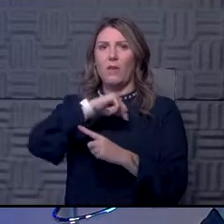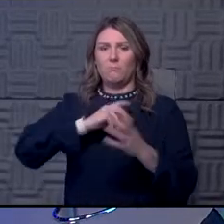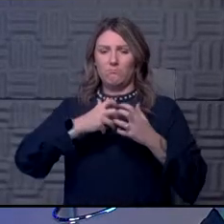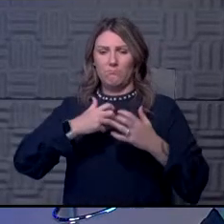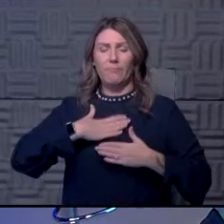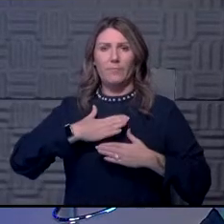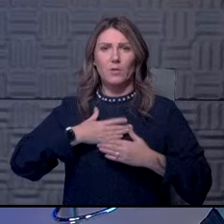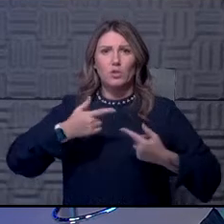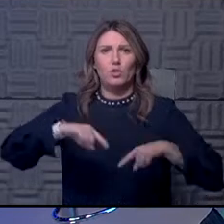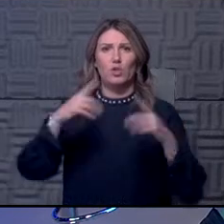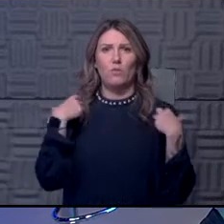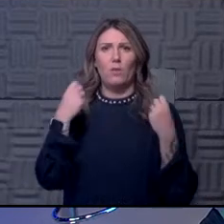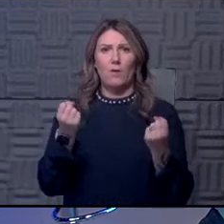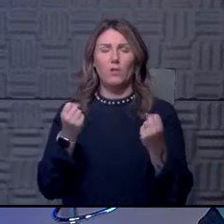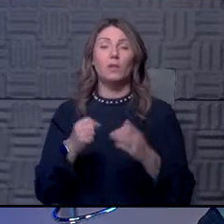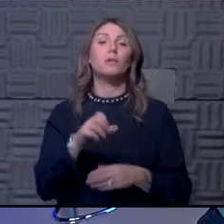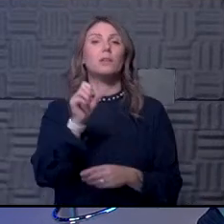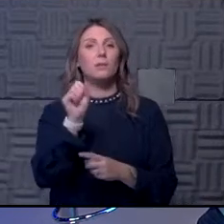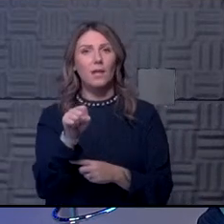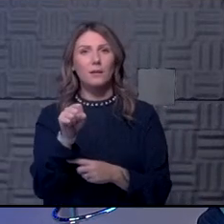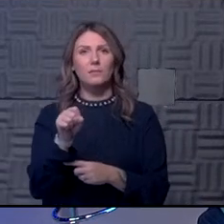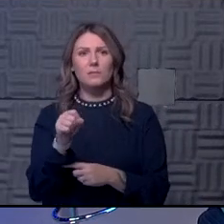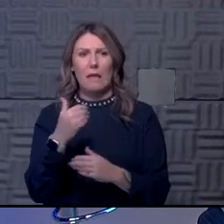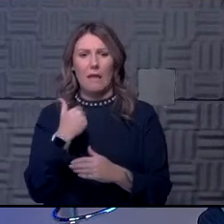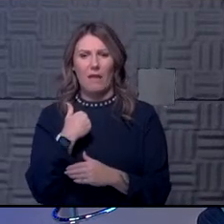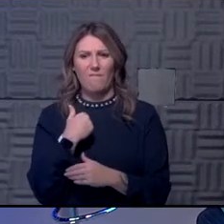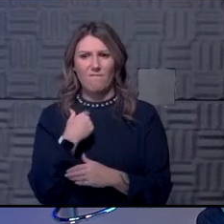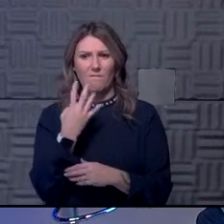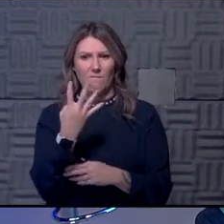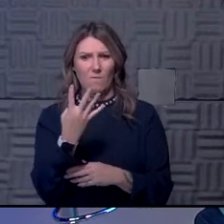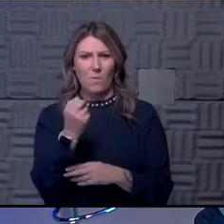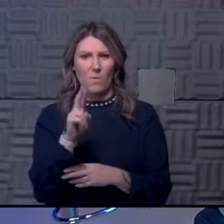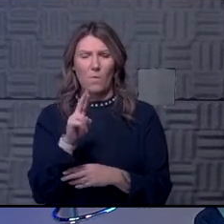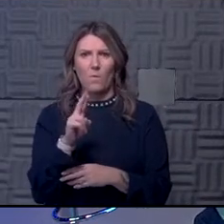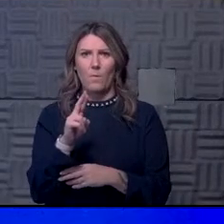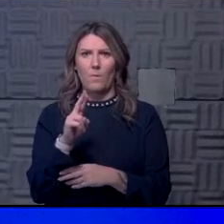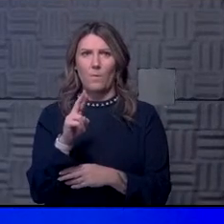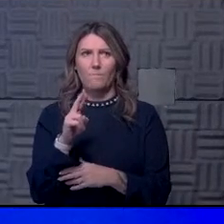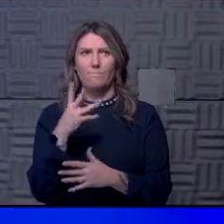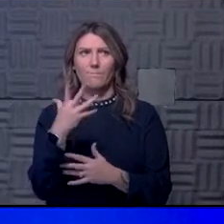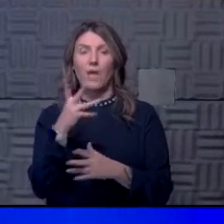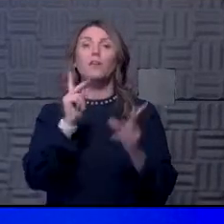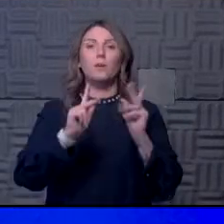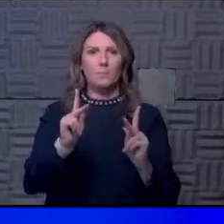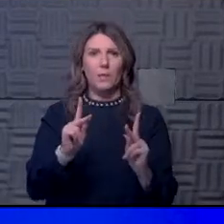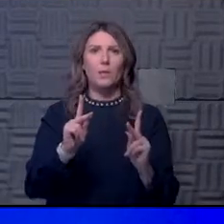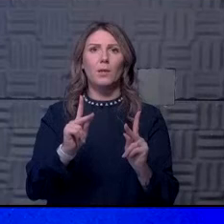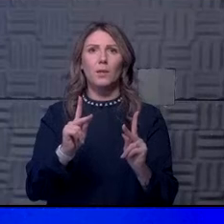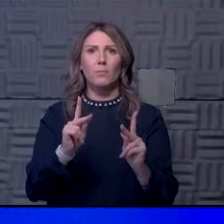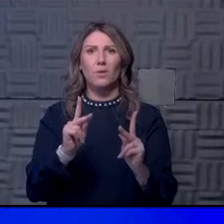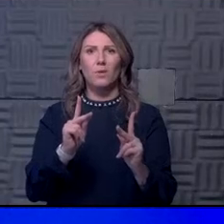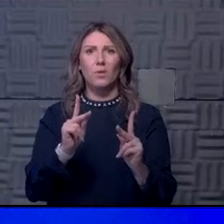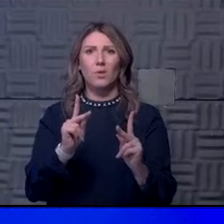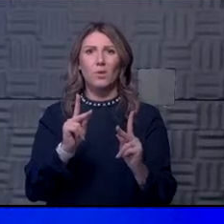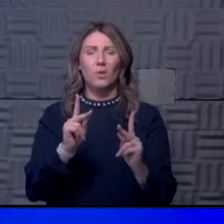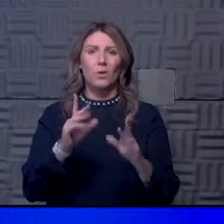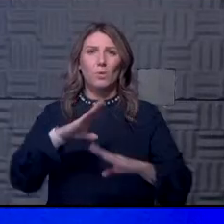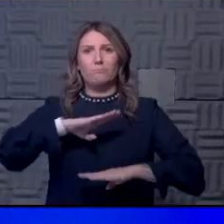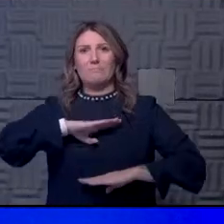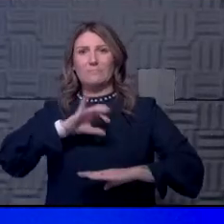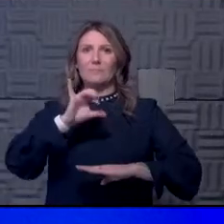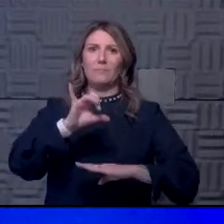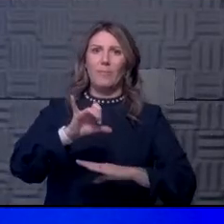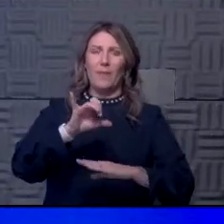phase? Yes, we actually do have, I think, four or five people who have met that criteria for